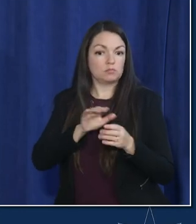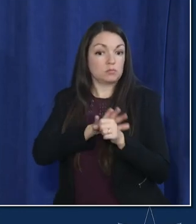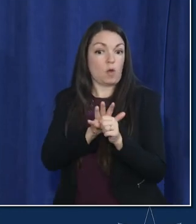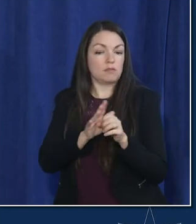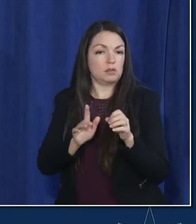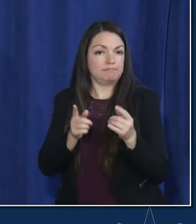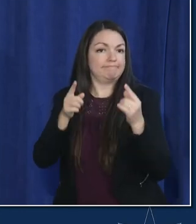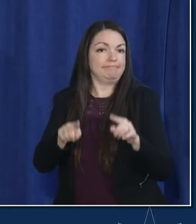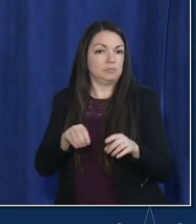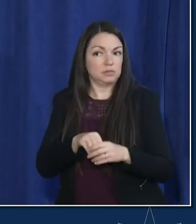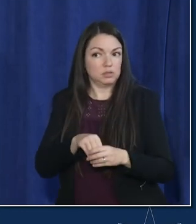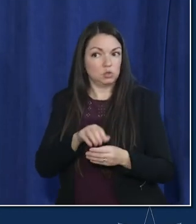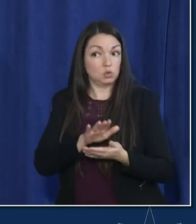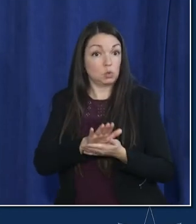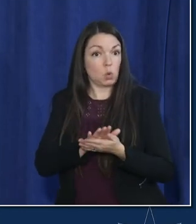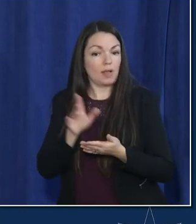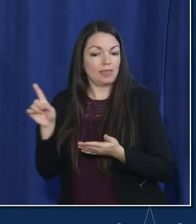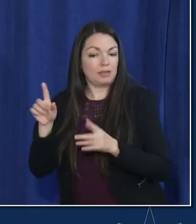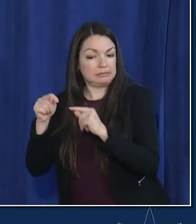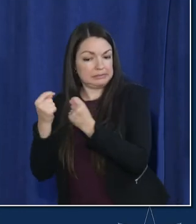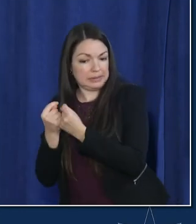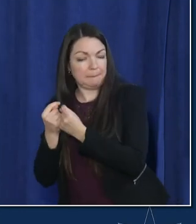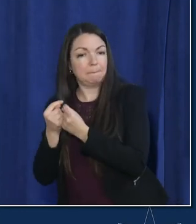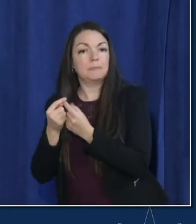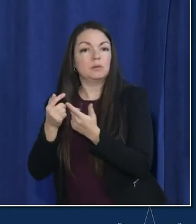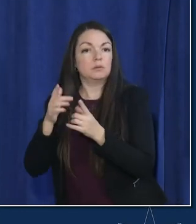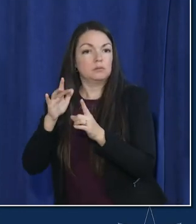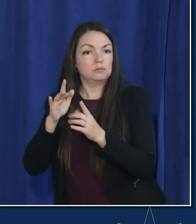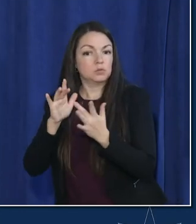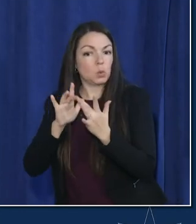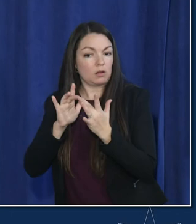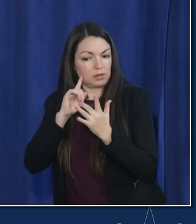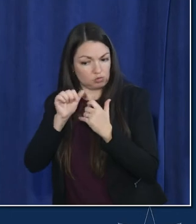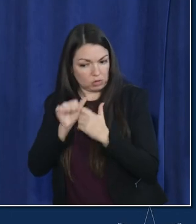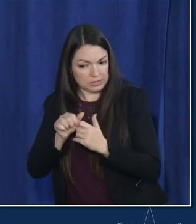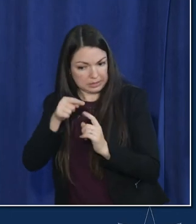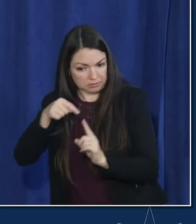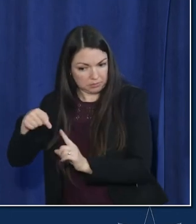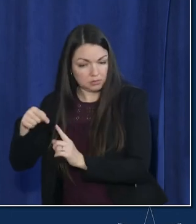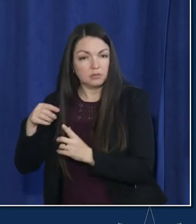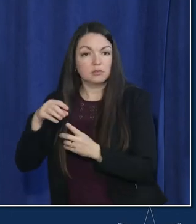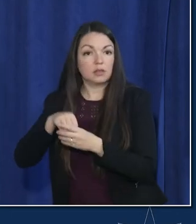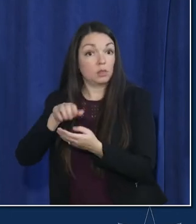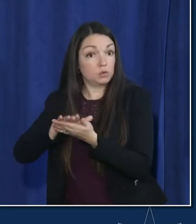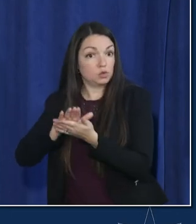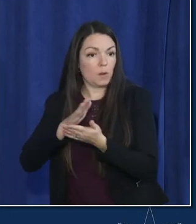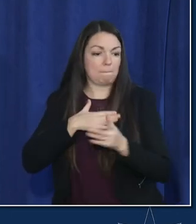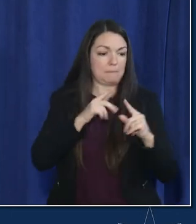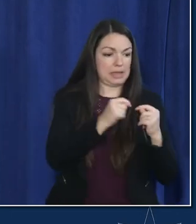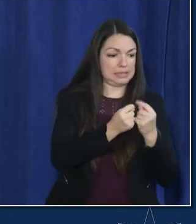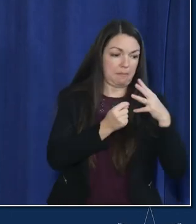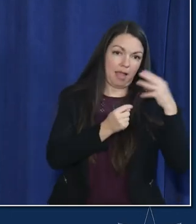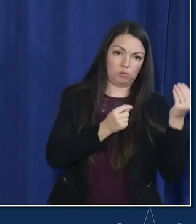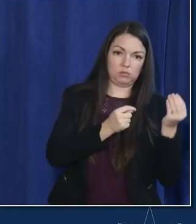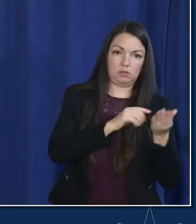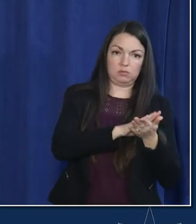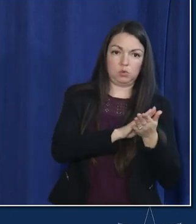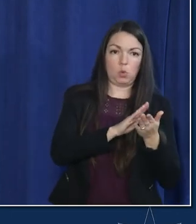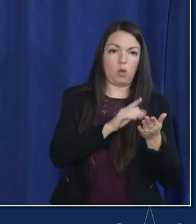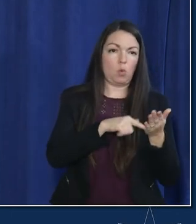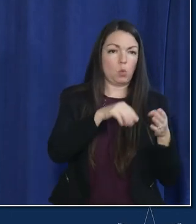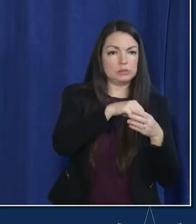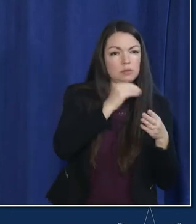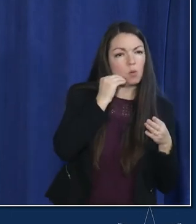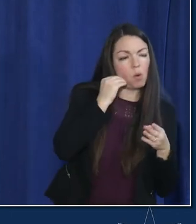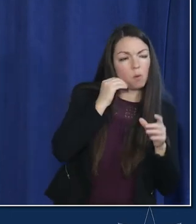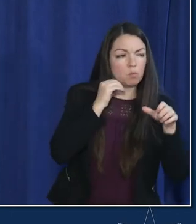doing the contact tracing within the school setting and then my team is doing the contact tracing for outside the school setting what's in the home where else were